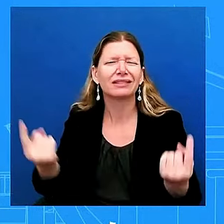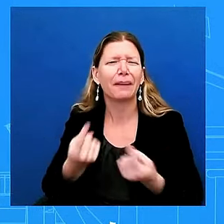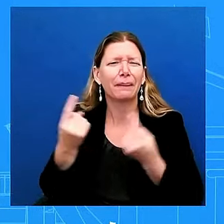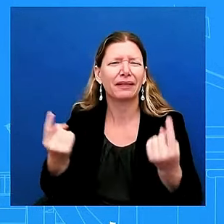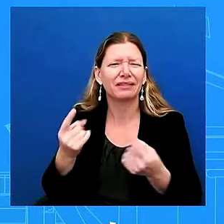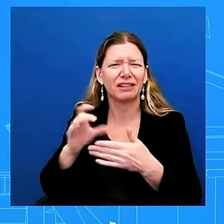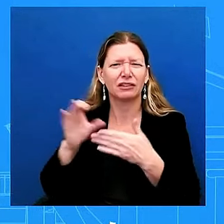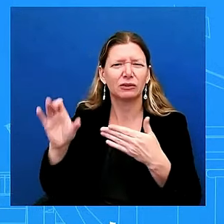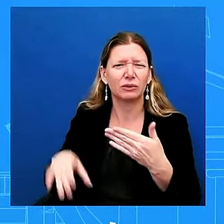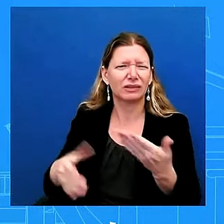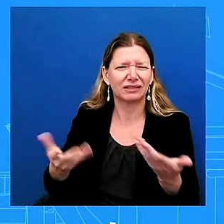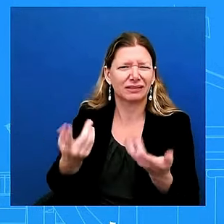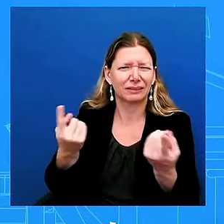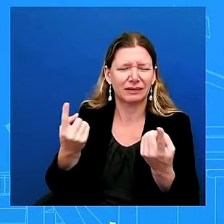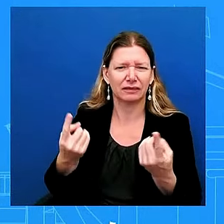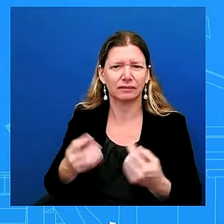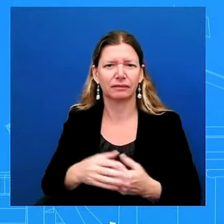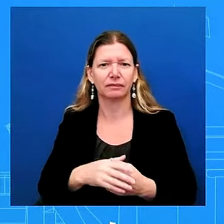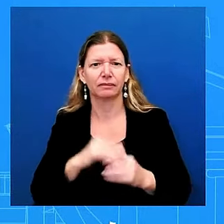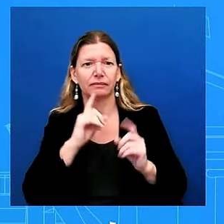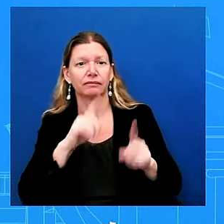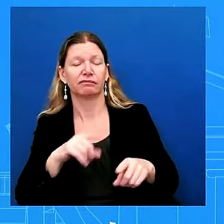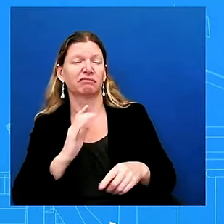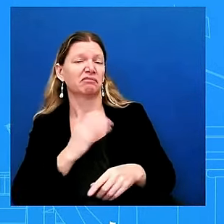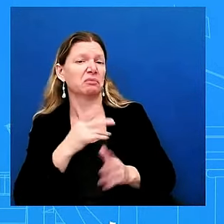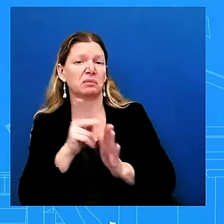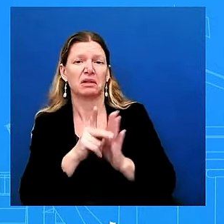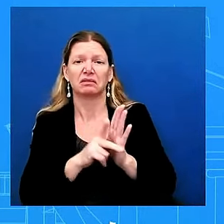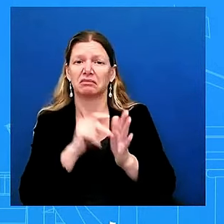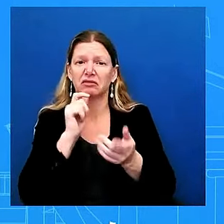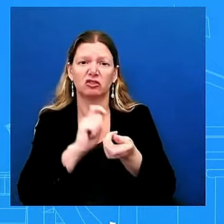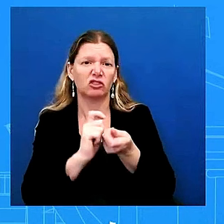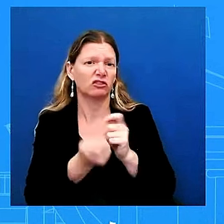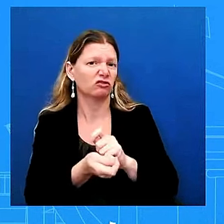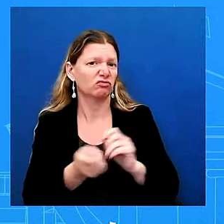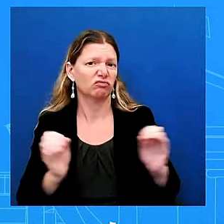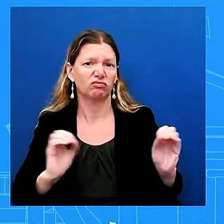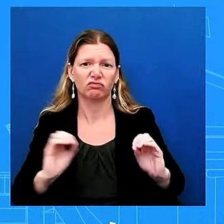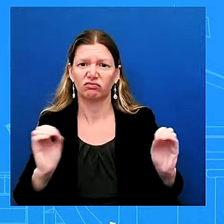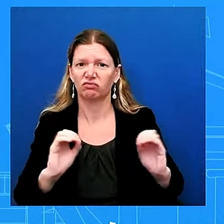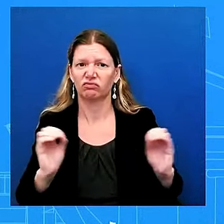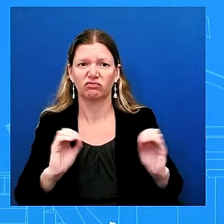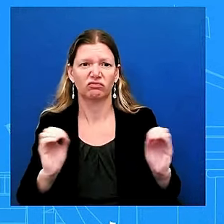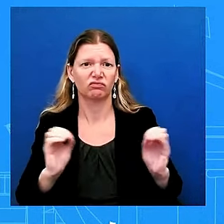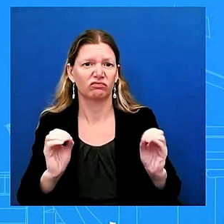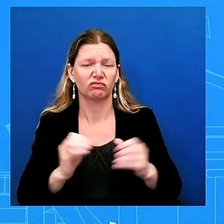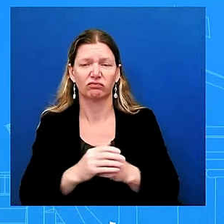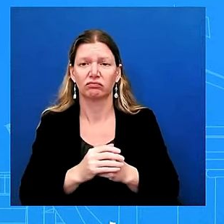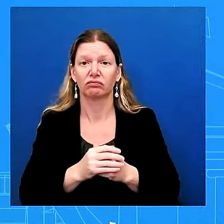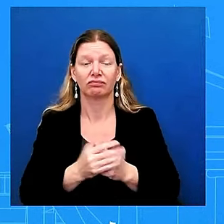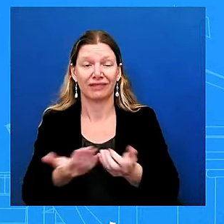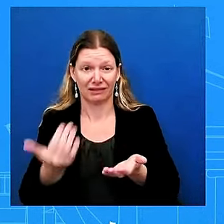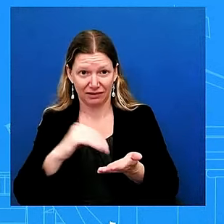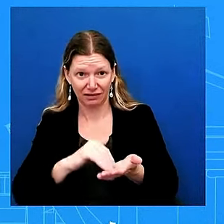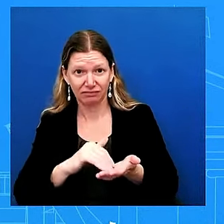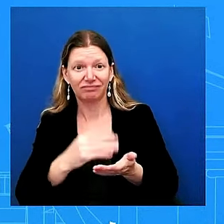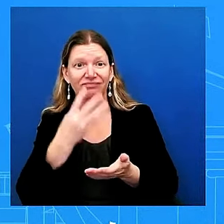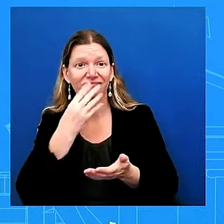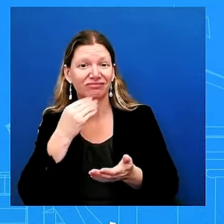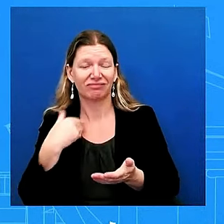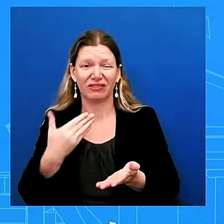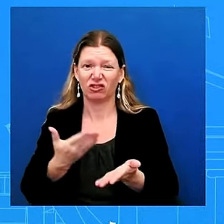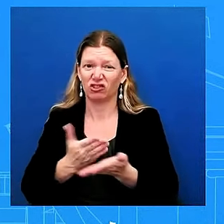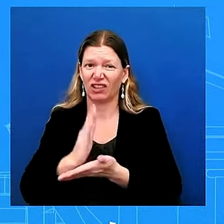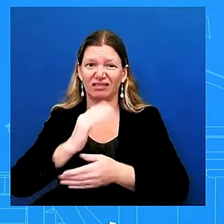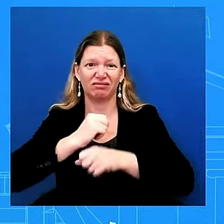not changed uh and again israel has a right to defend itself we've been very clear against iran-backed groups